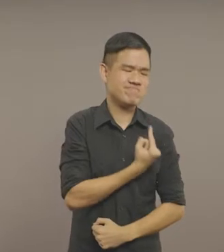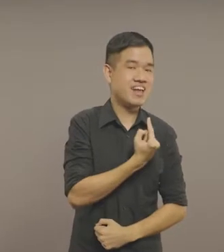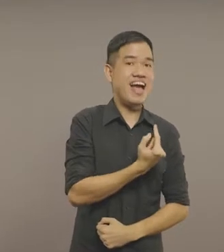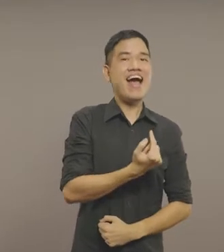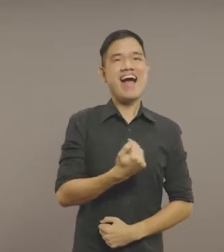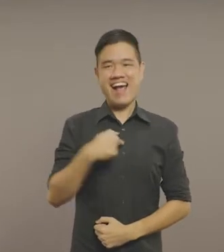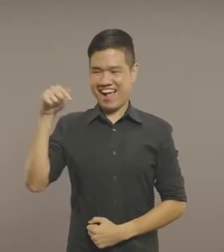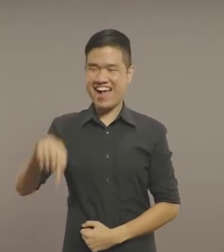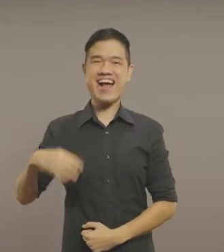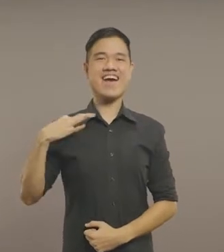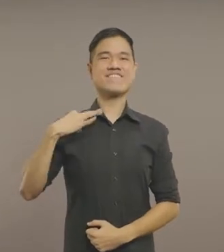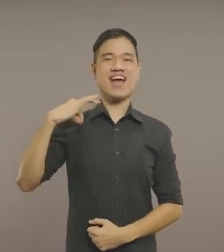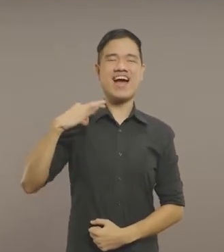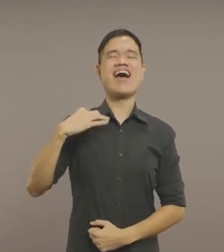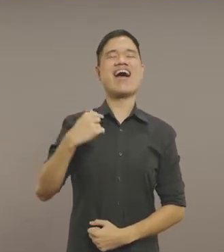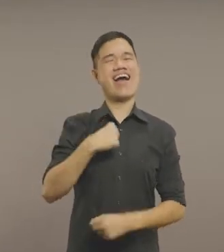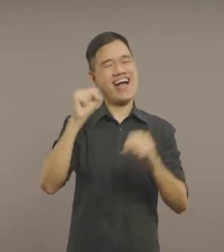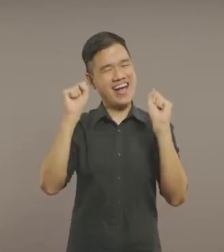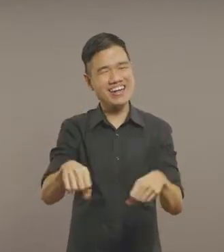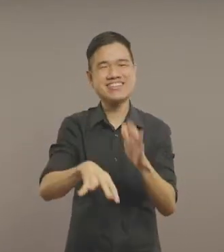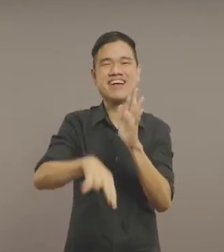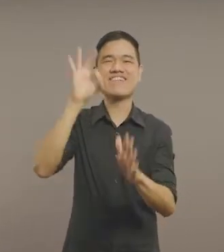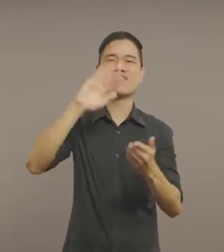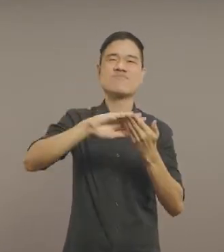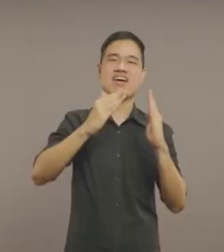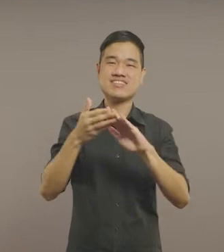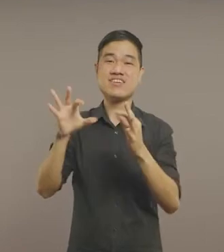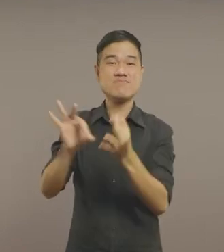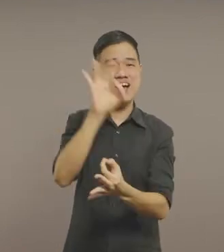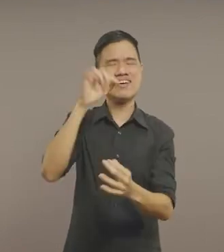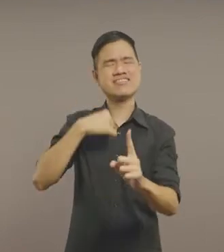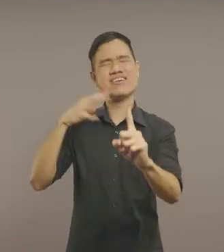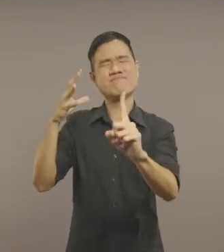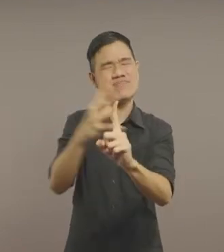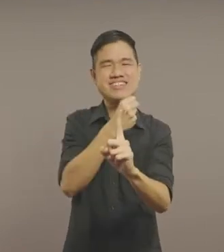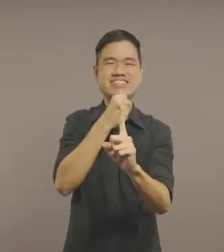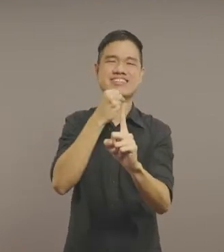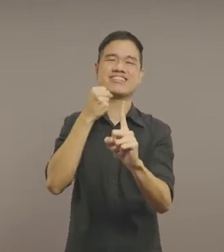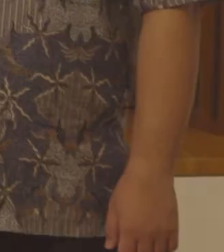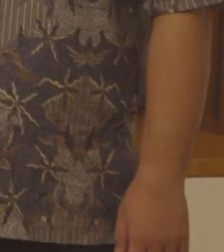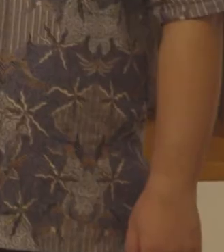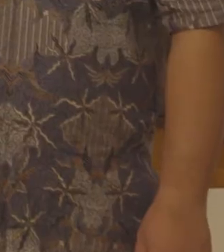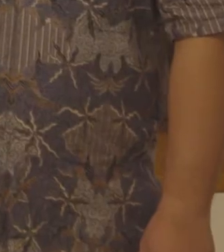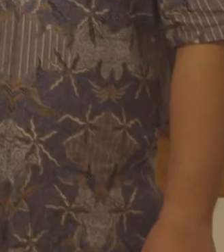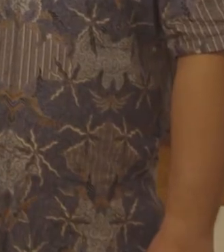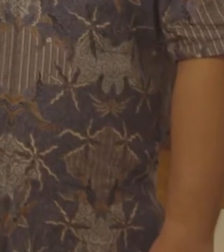Through my volunteering at this gallery, I am able to find a different sort of community spirit that I dearly missed.